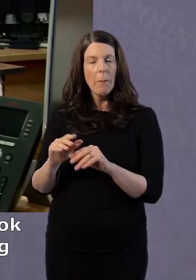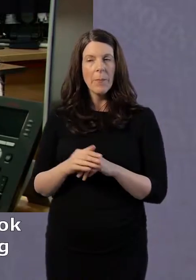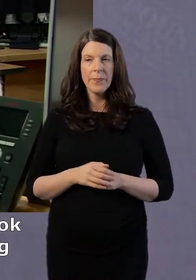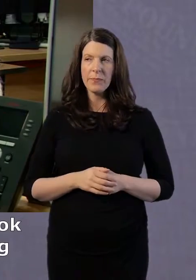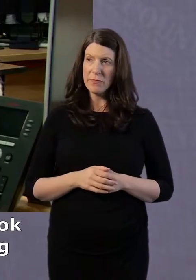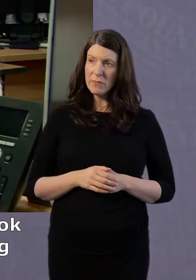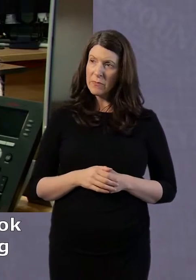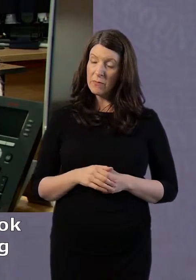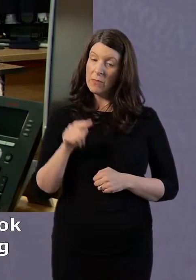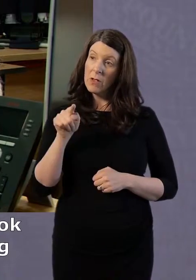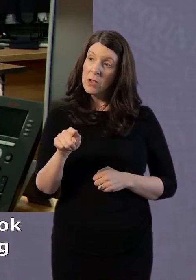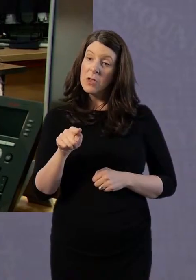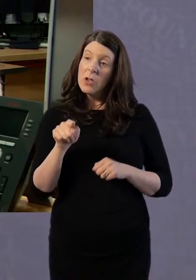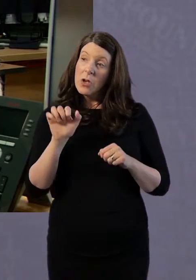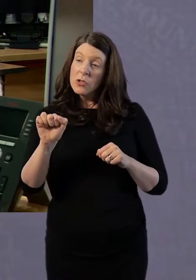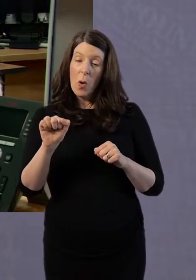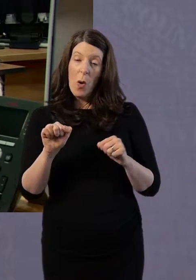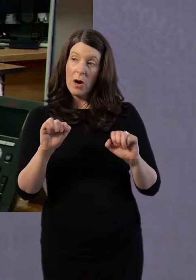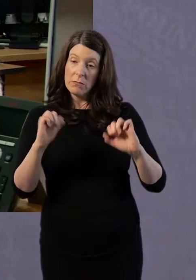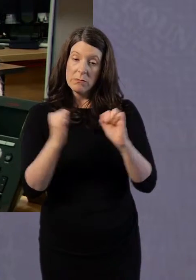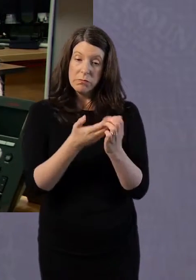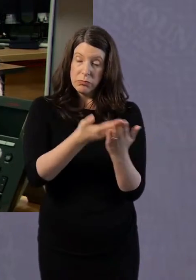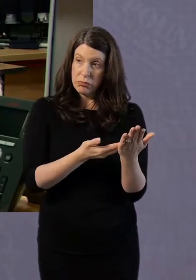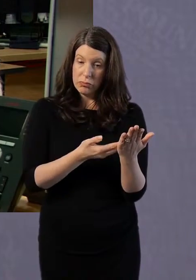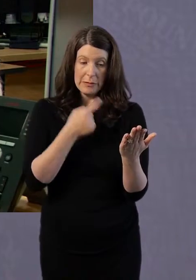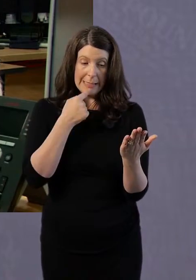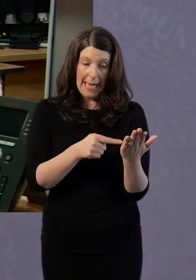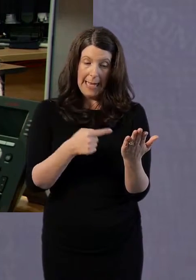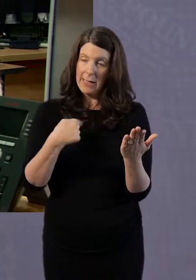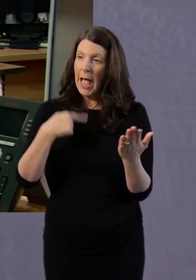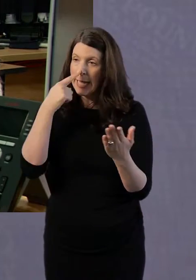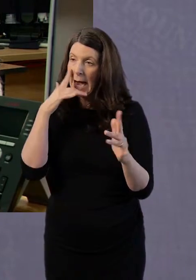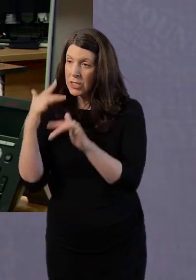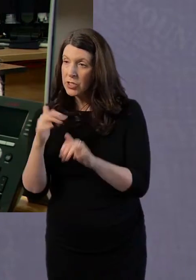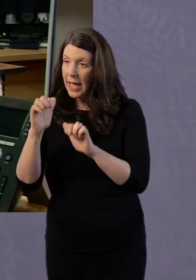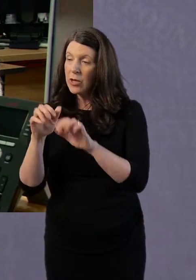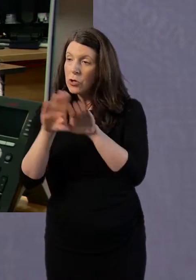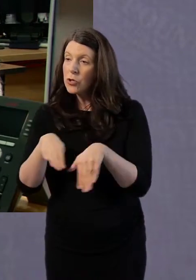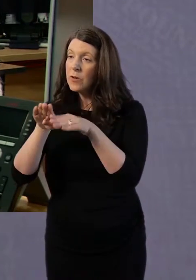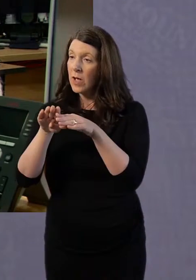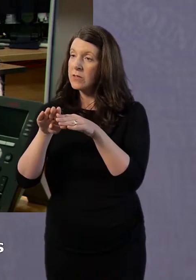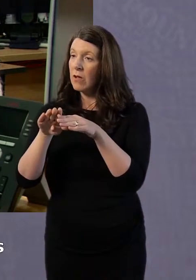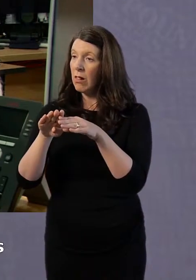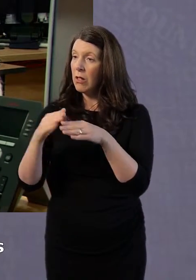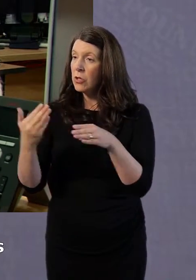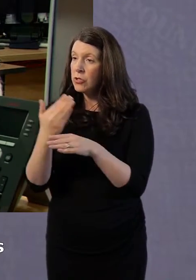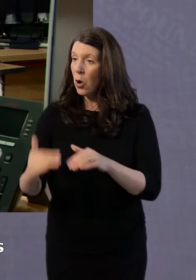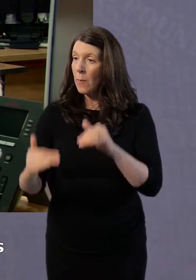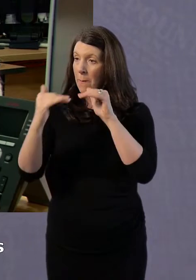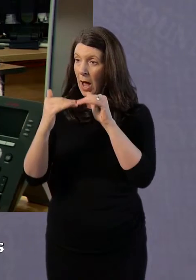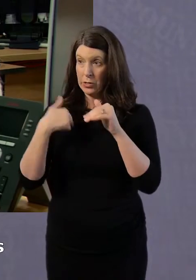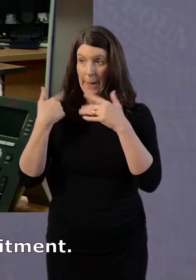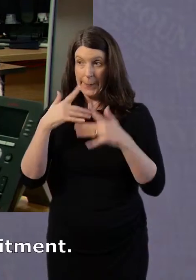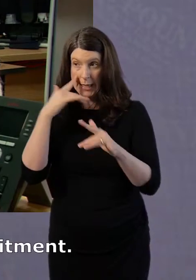You gave us permission to look at what you've been doing on Universal Job Match. We've done that and in the last two weeks you haven't applied